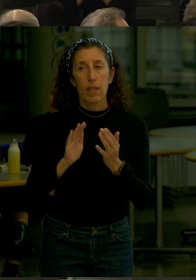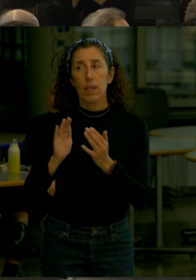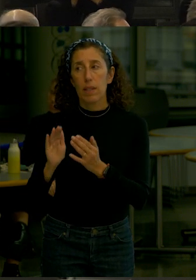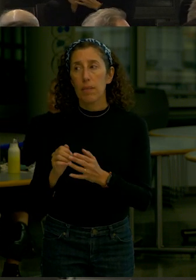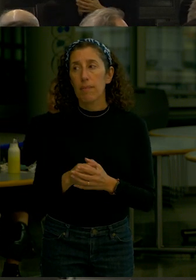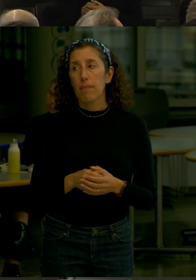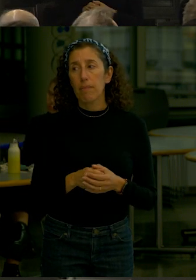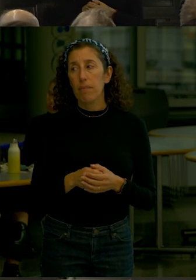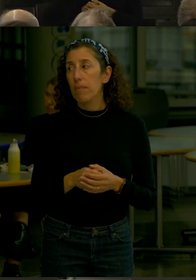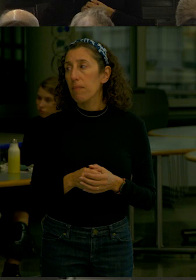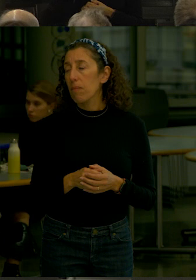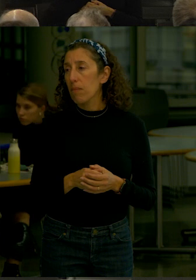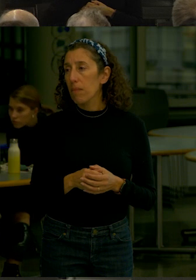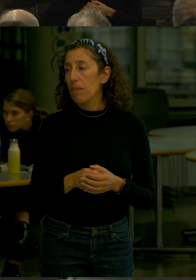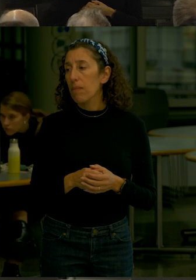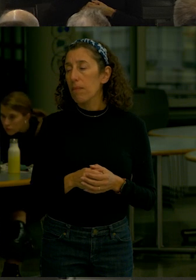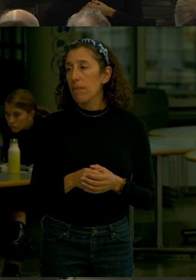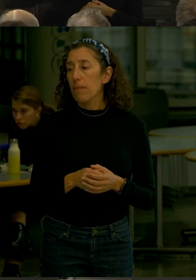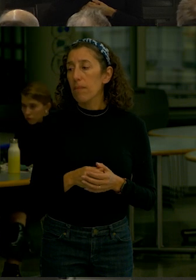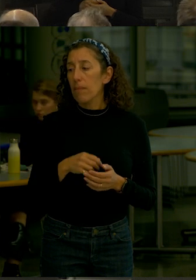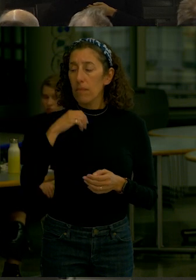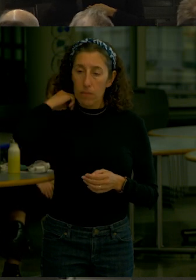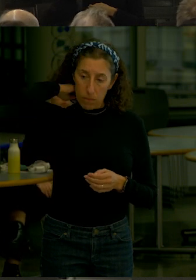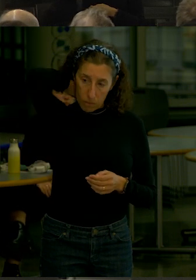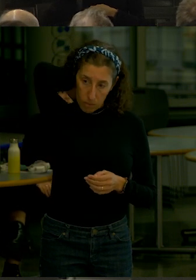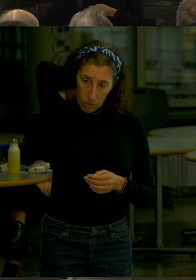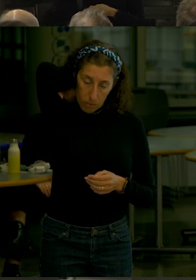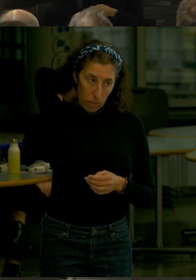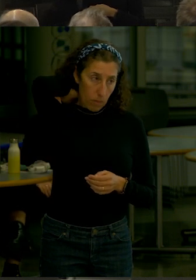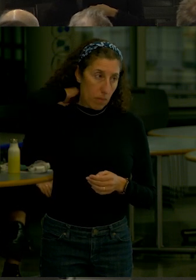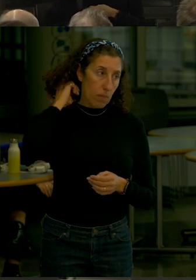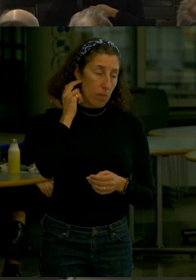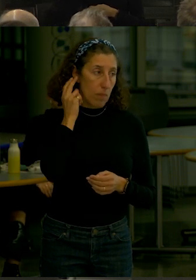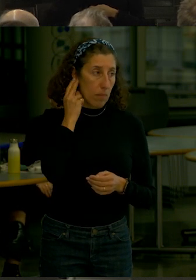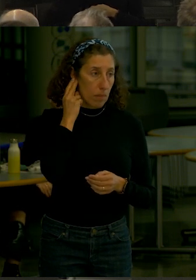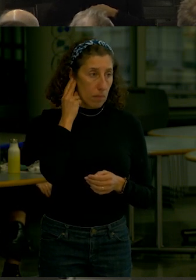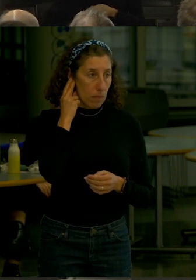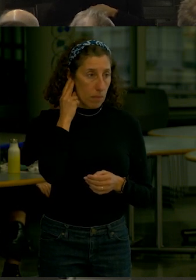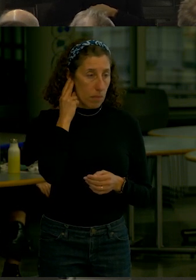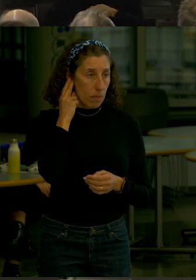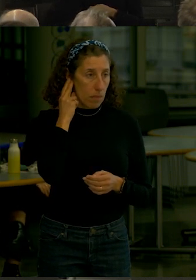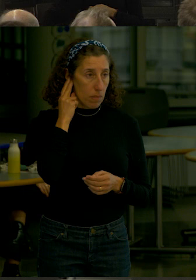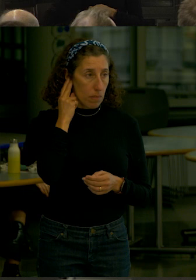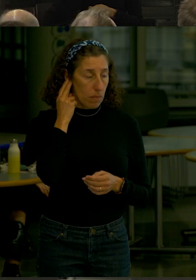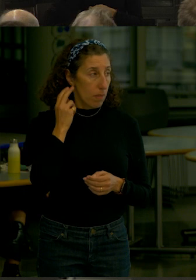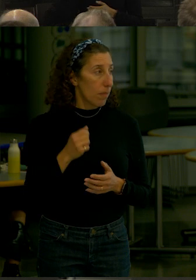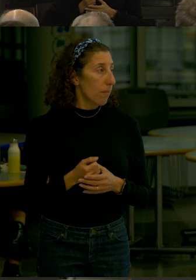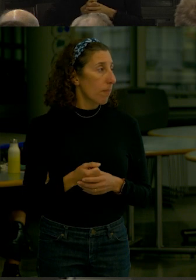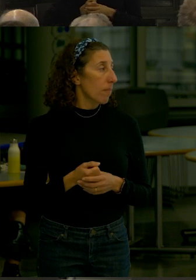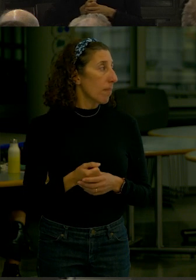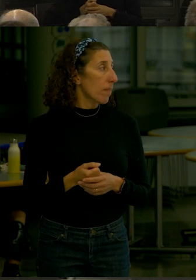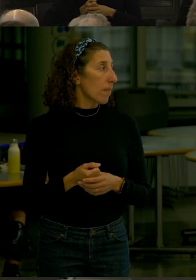Any street is different Any Any street So I'm going to build a little bit on what